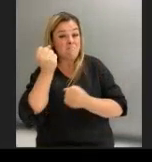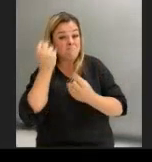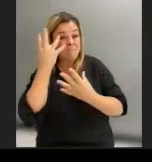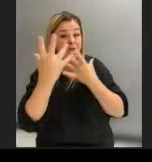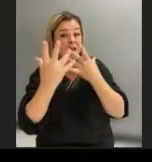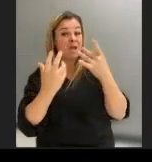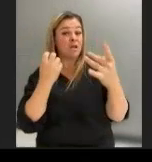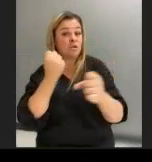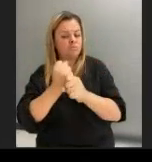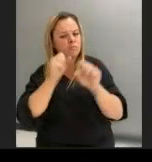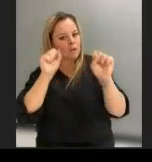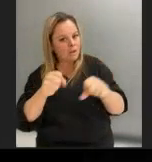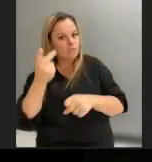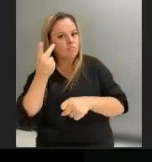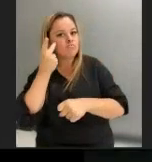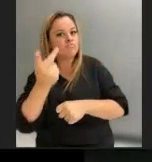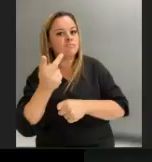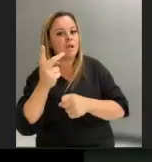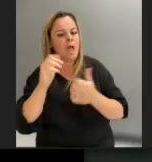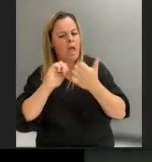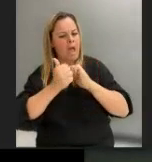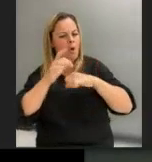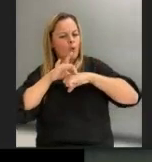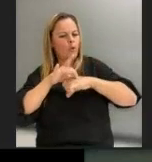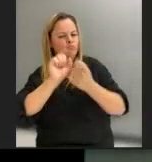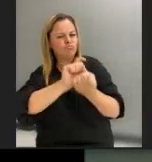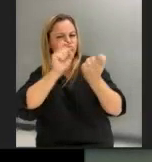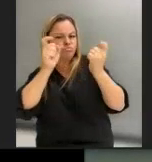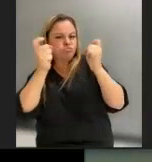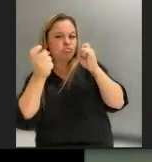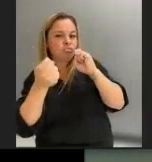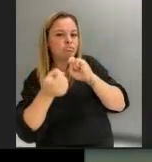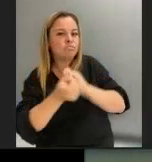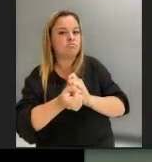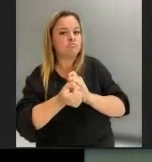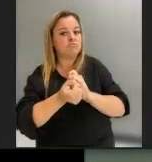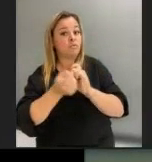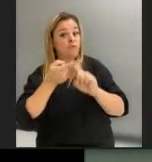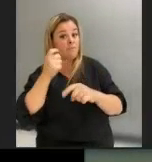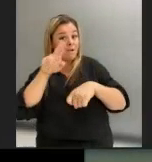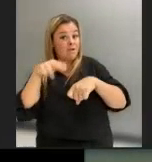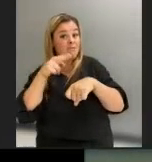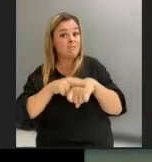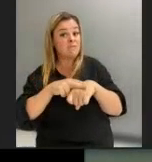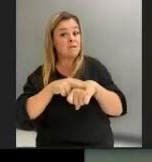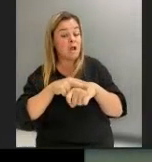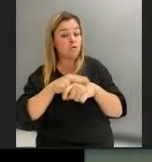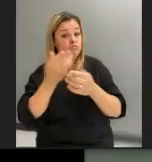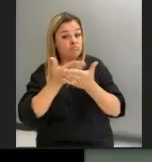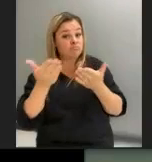we can actually see how the Earth is changing. Changing from natural forcings,